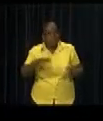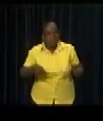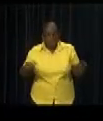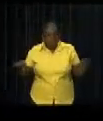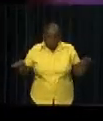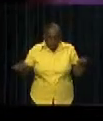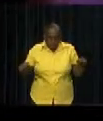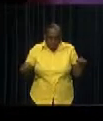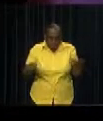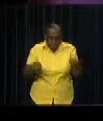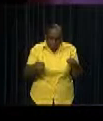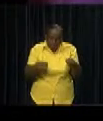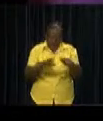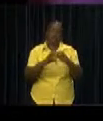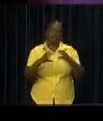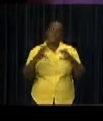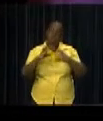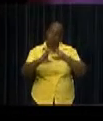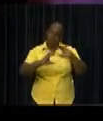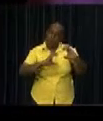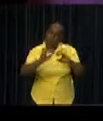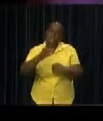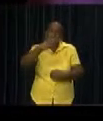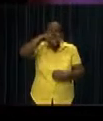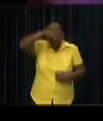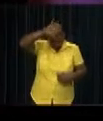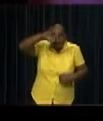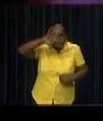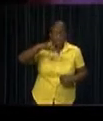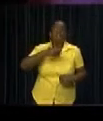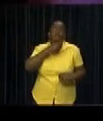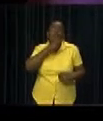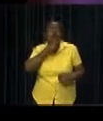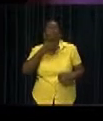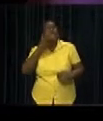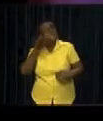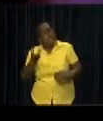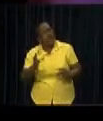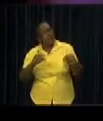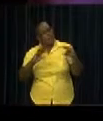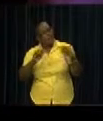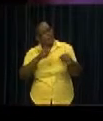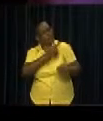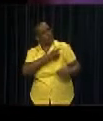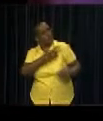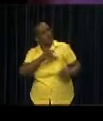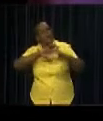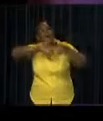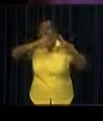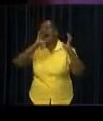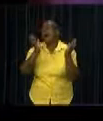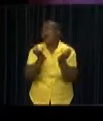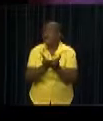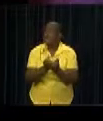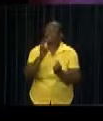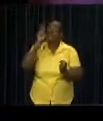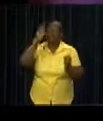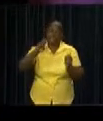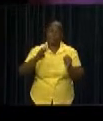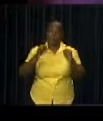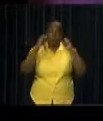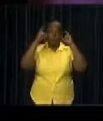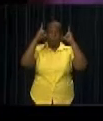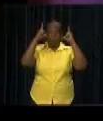The theme is, Opo yu ai no tapu yu mofo, which means open your eyes, do not shut your mouth.